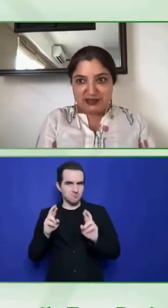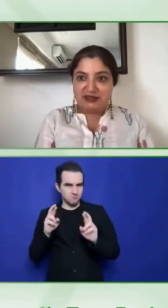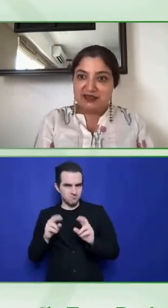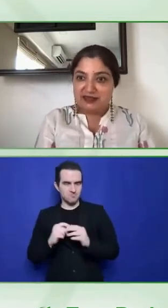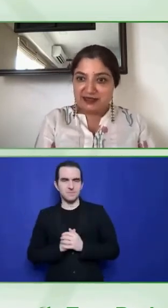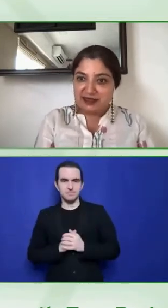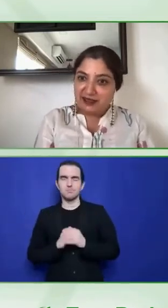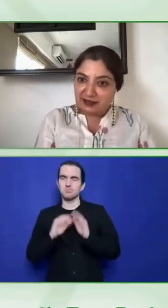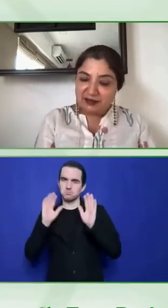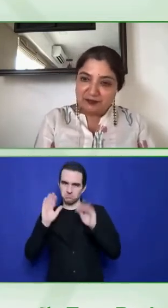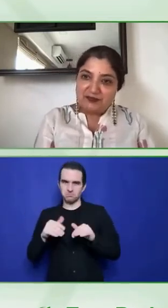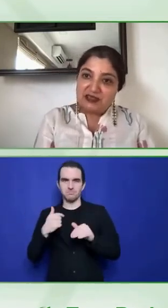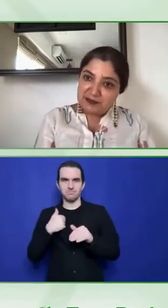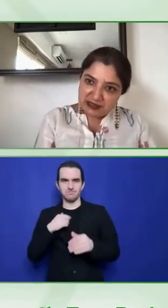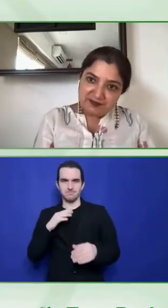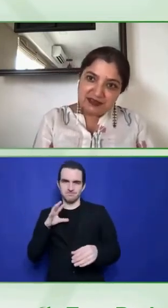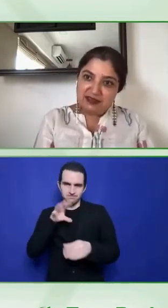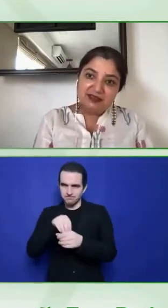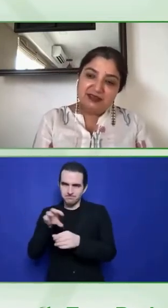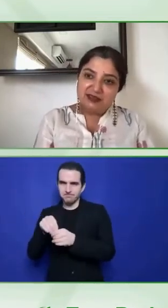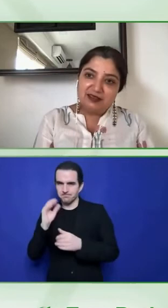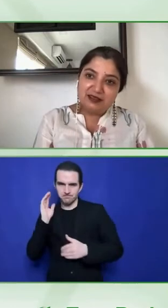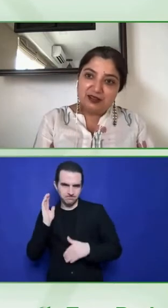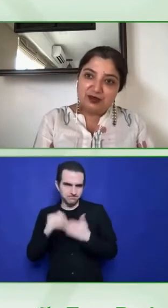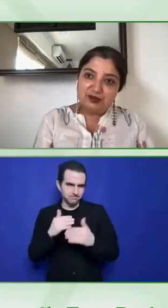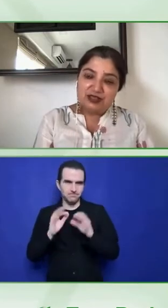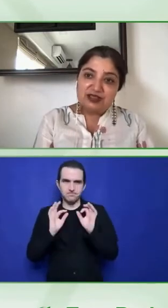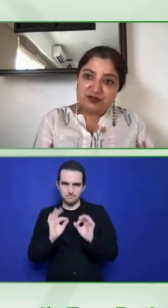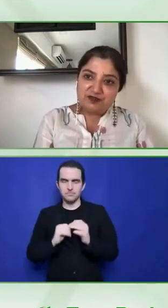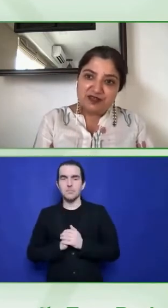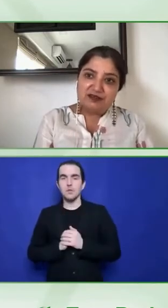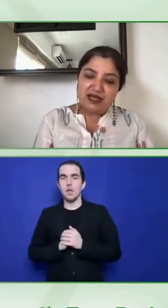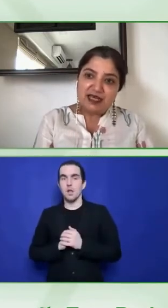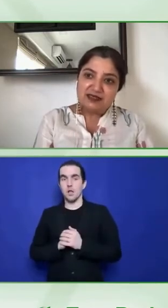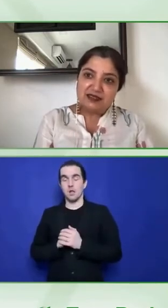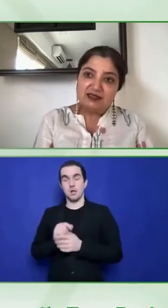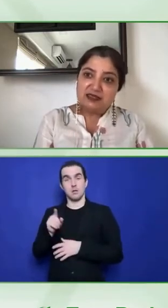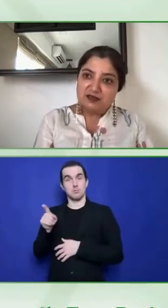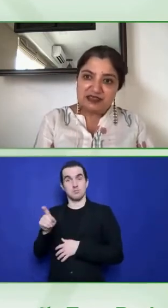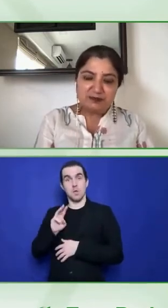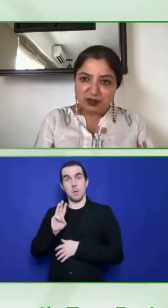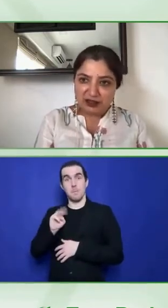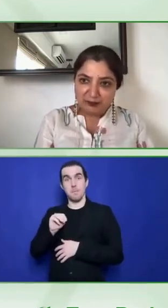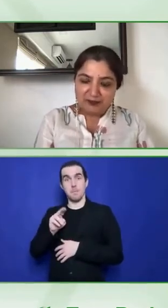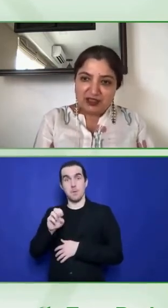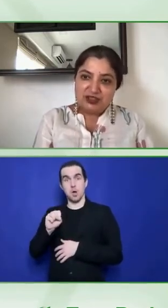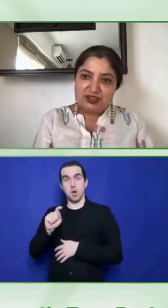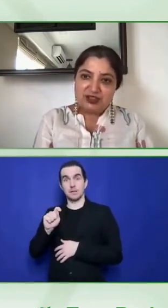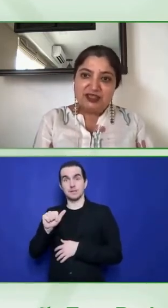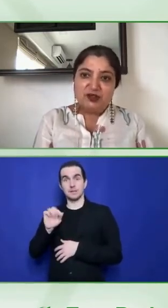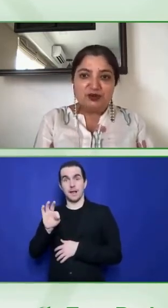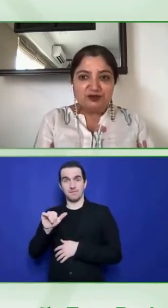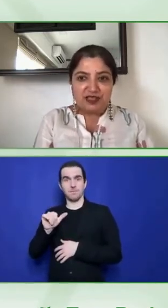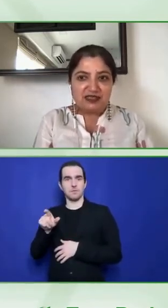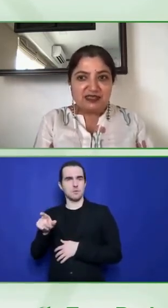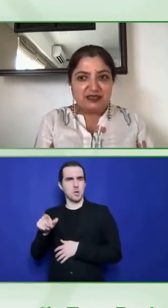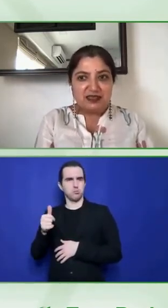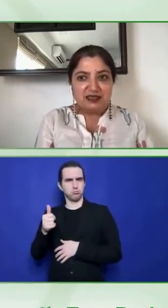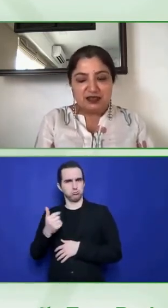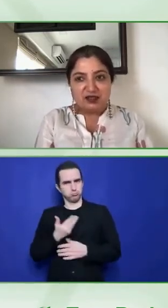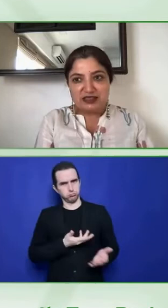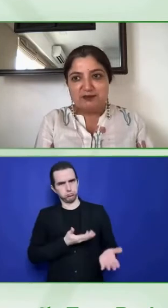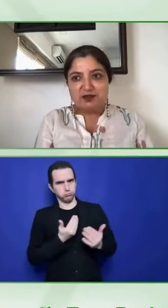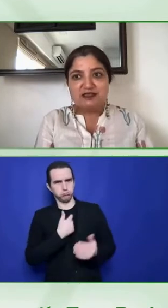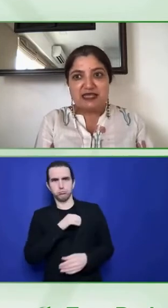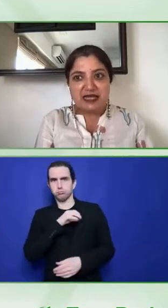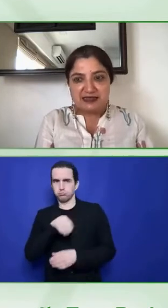accessibility at scale, specifically in, you know, the software as a service model. Today, all of us